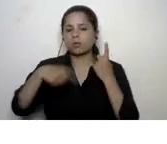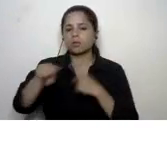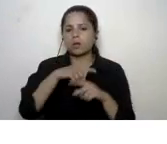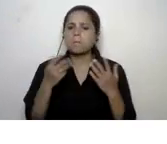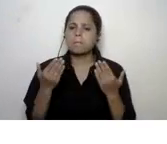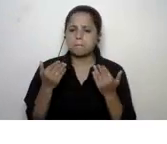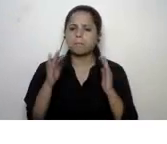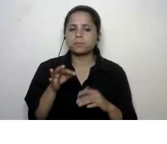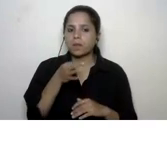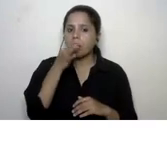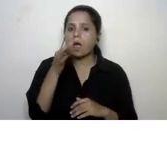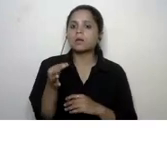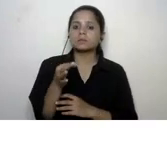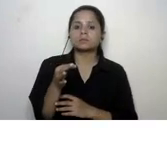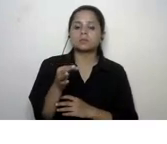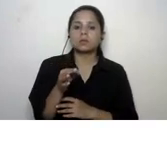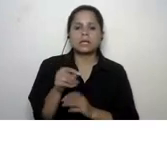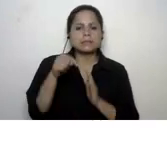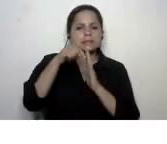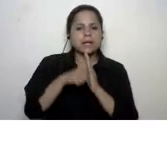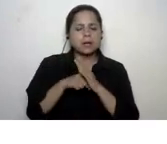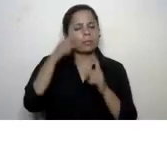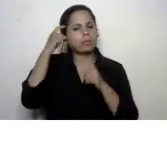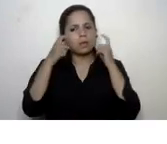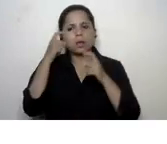by asking deep thinking questions